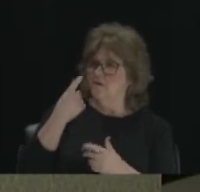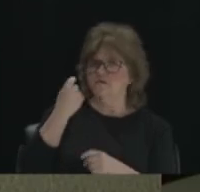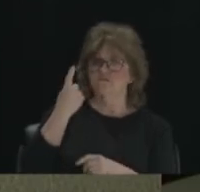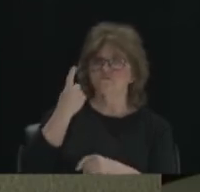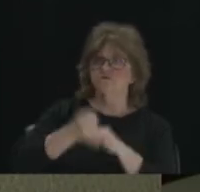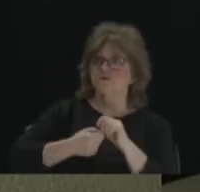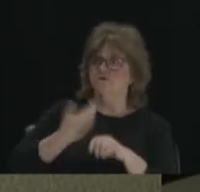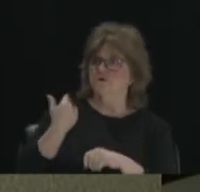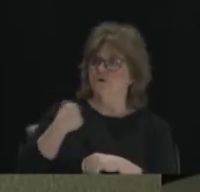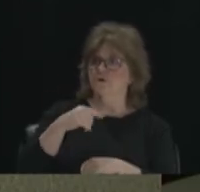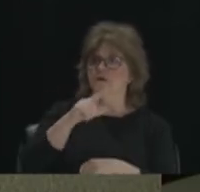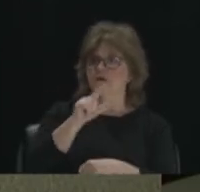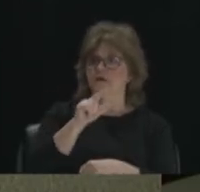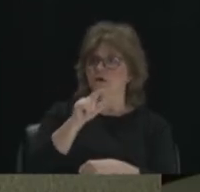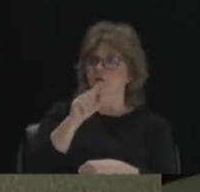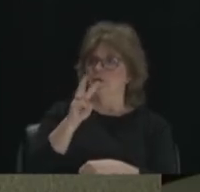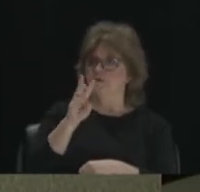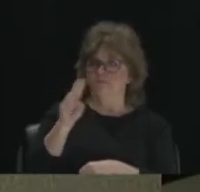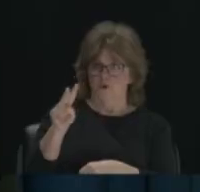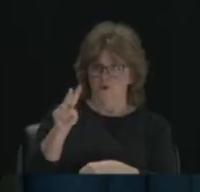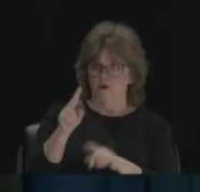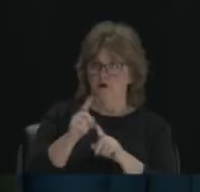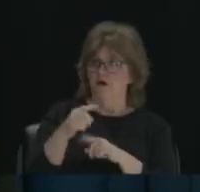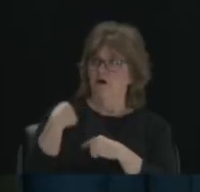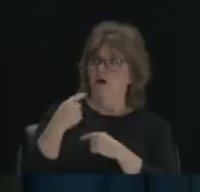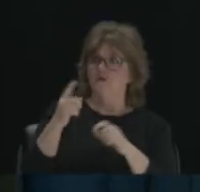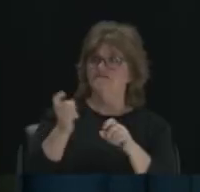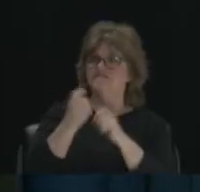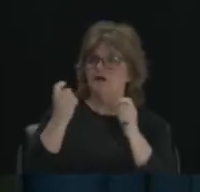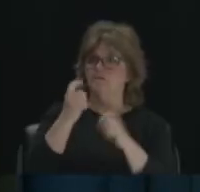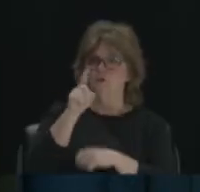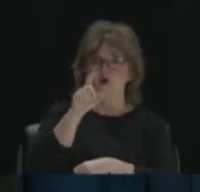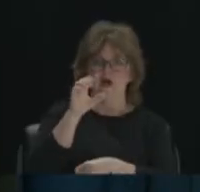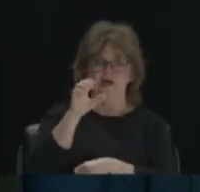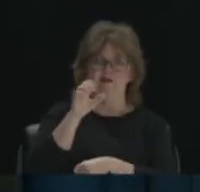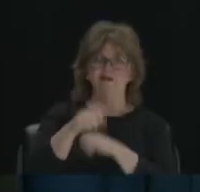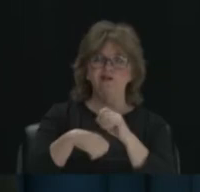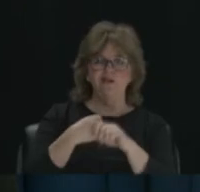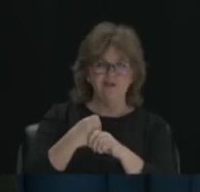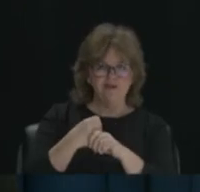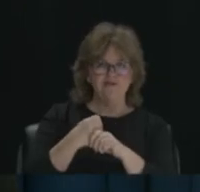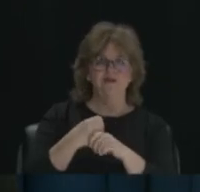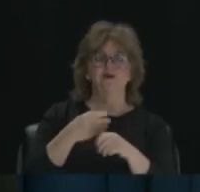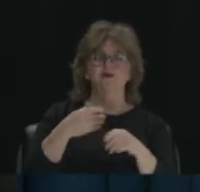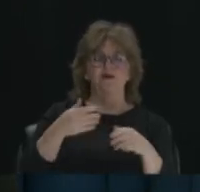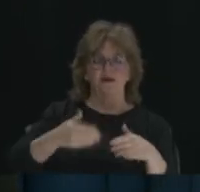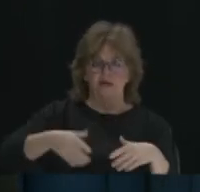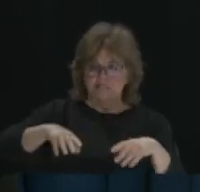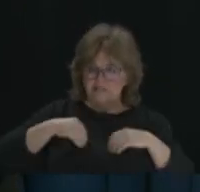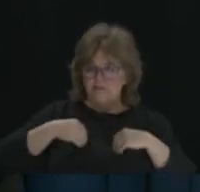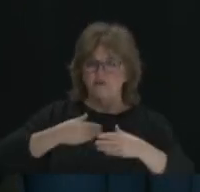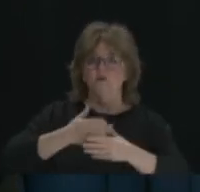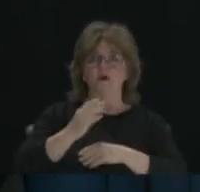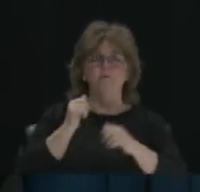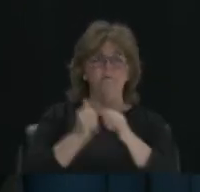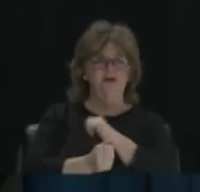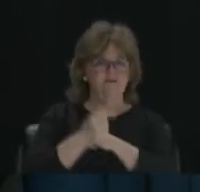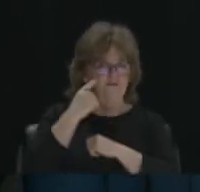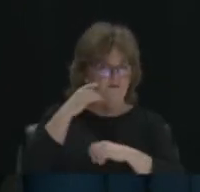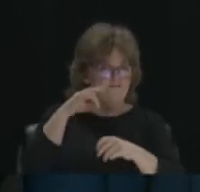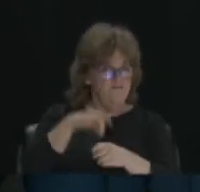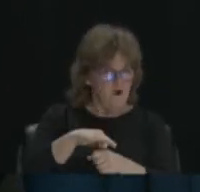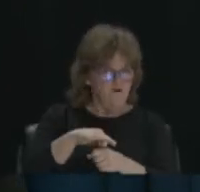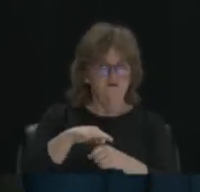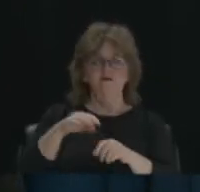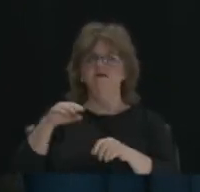the League of Women Voters were celebrating their 100th anniversary of women's right to vote. And so Ida B. Wells was instrumental in gaining